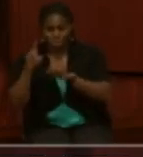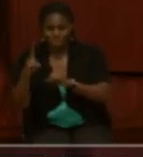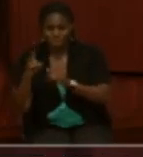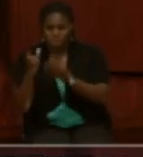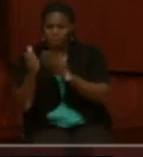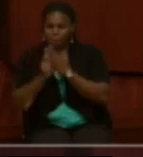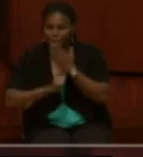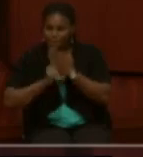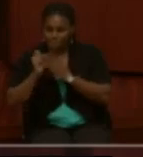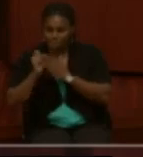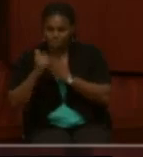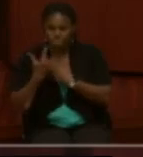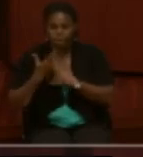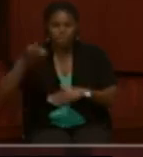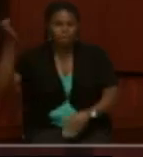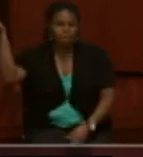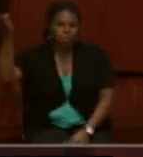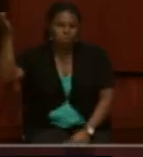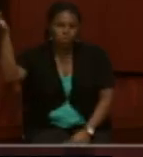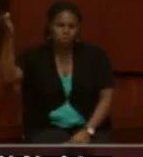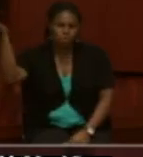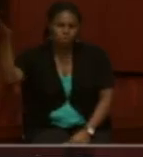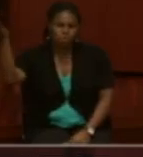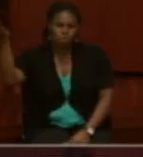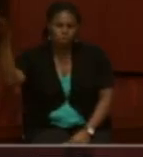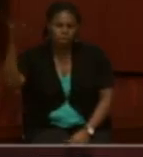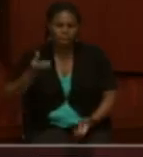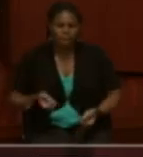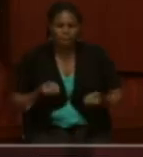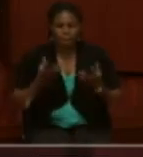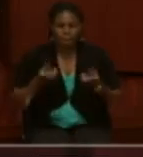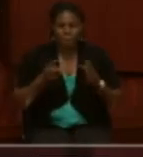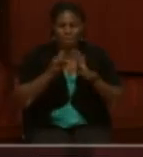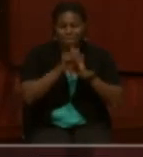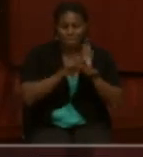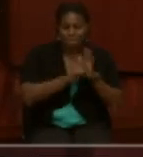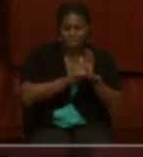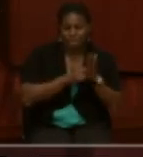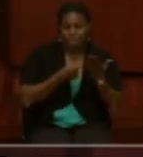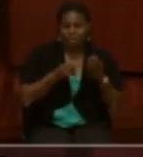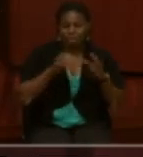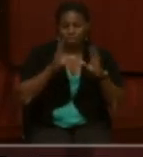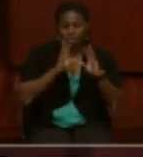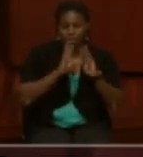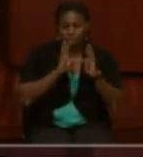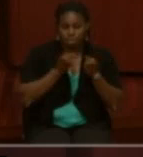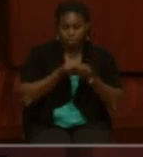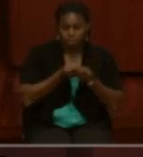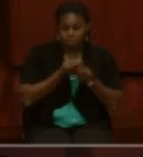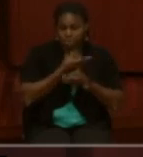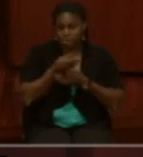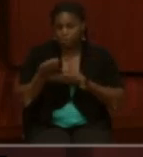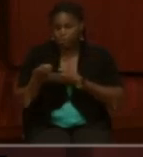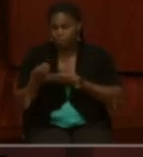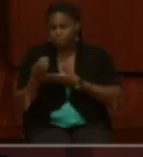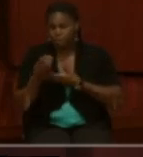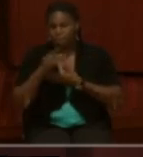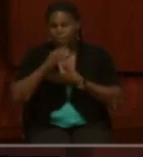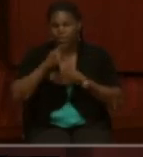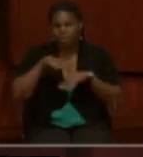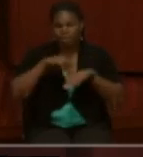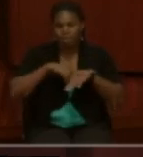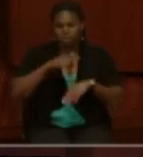He has spoken at national and state genealogical conferences and at the National Gallery of Art,